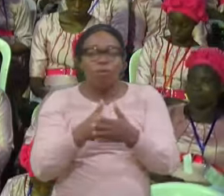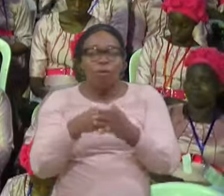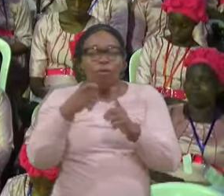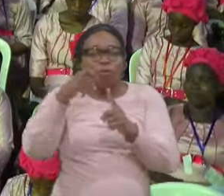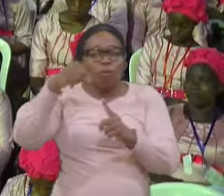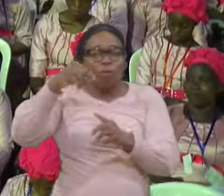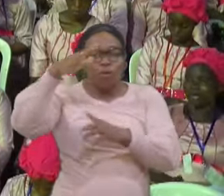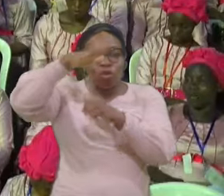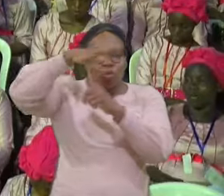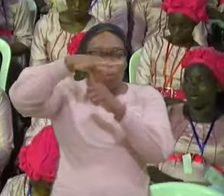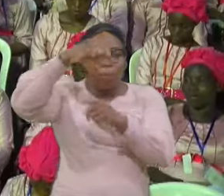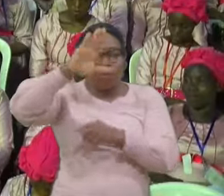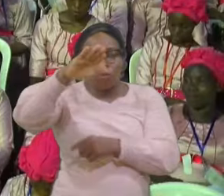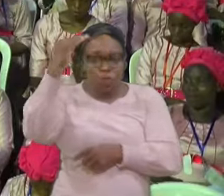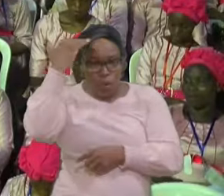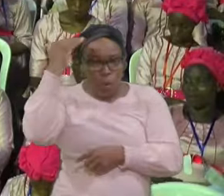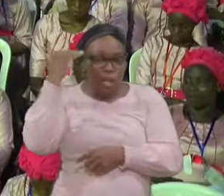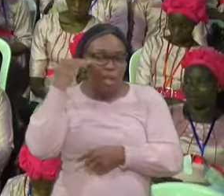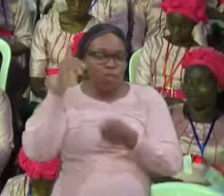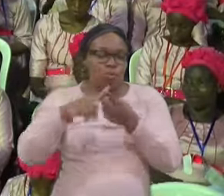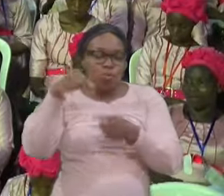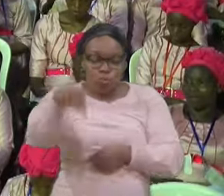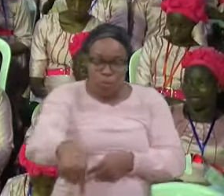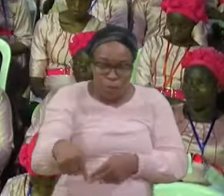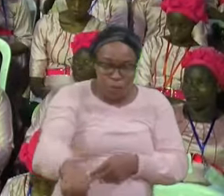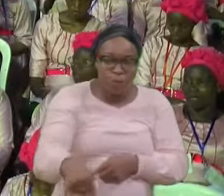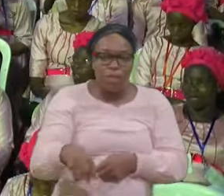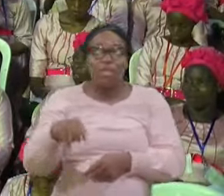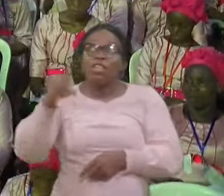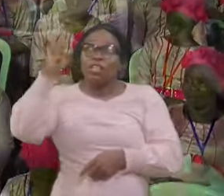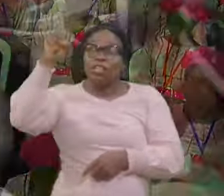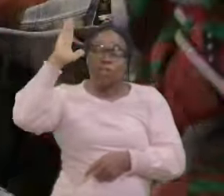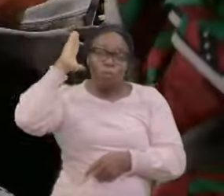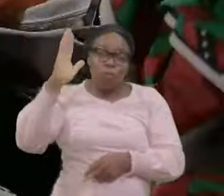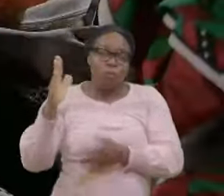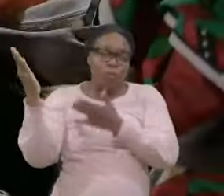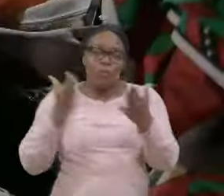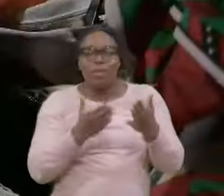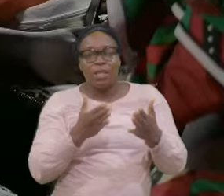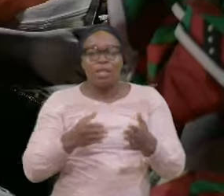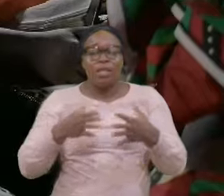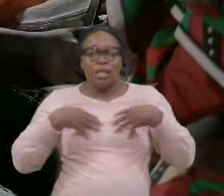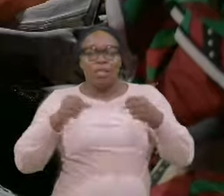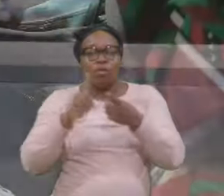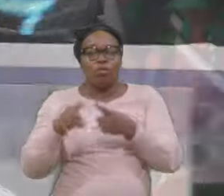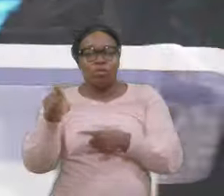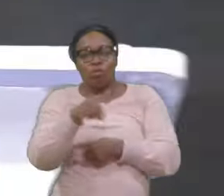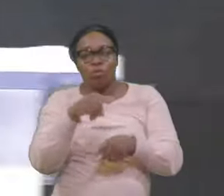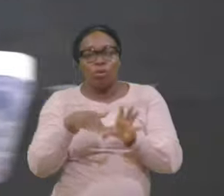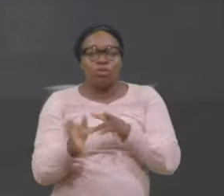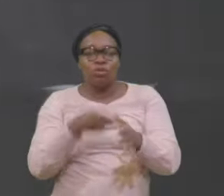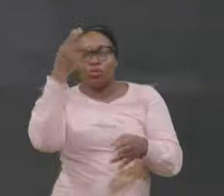tip Of your toe Healing Welcome to you Tonight in Jesus Jared Meyer Chapter 17